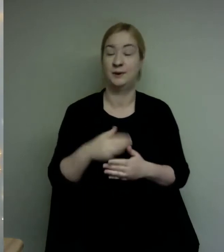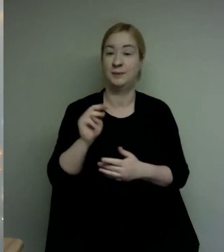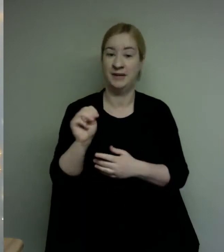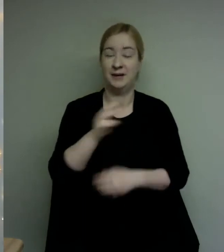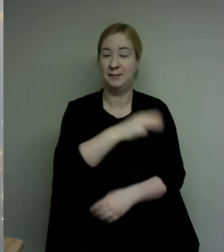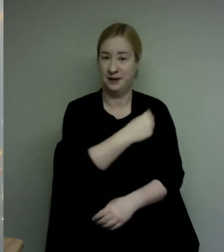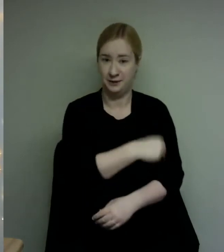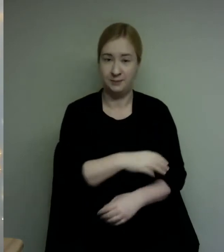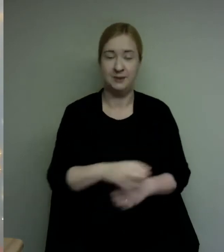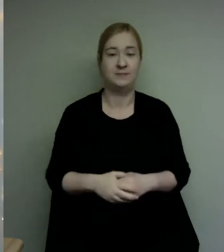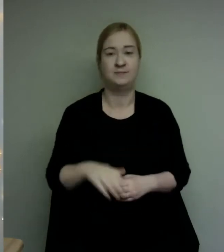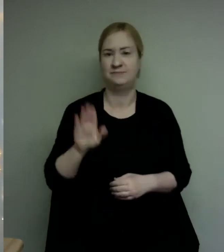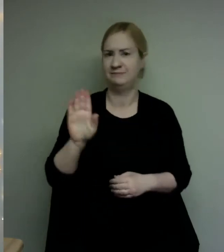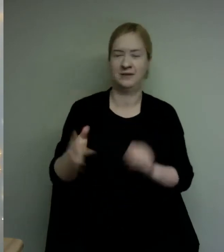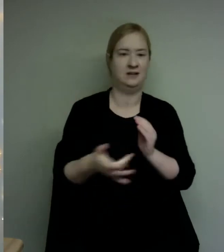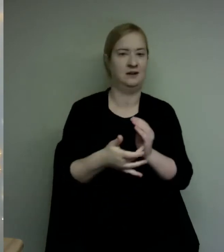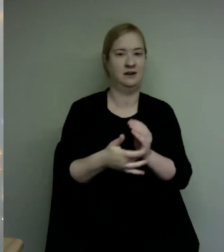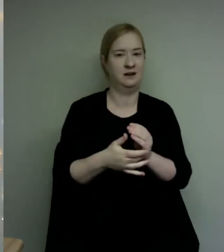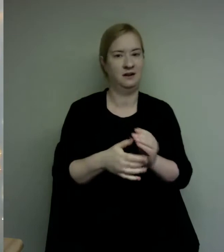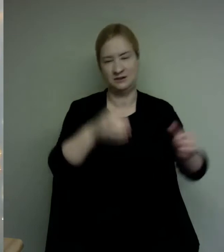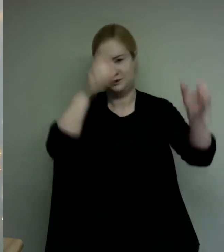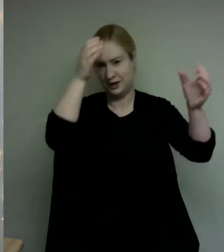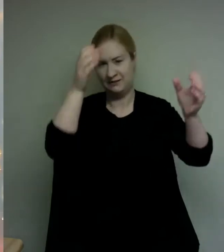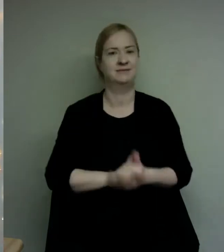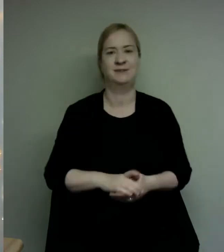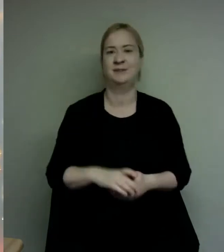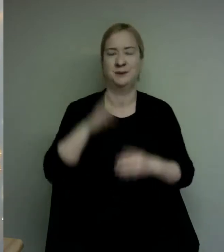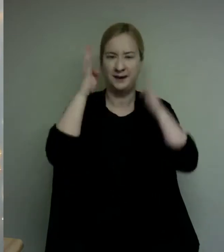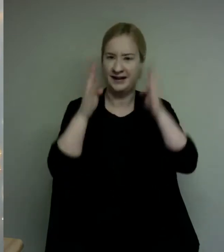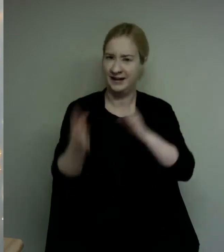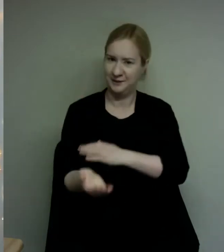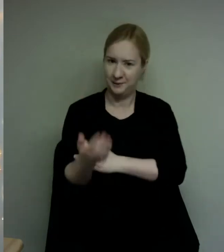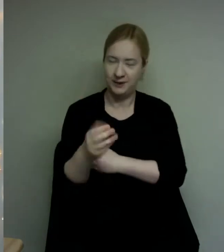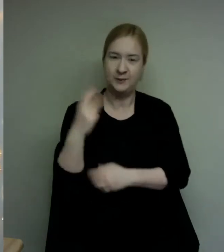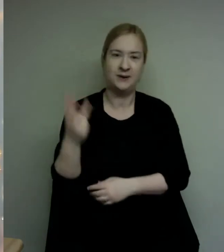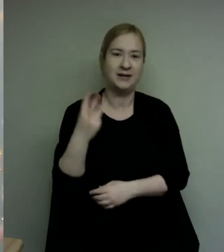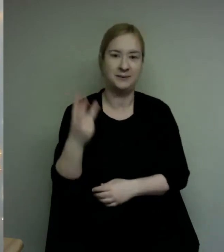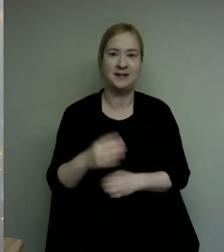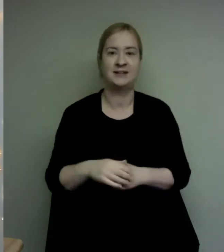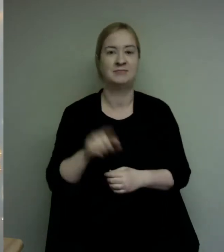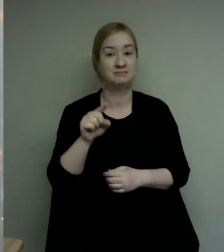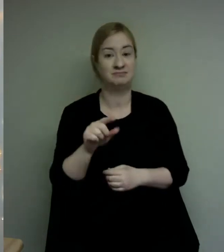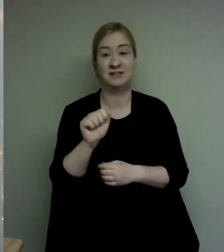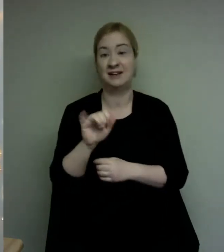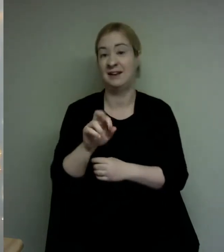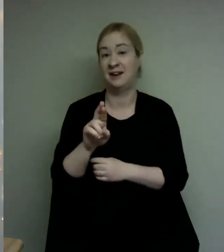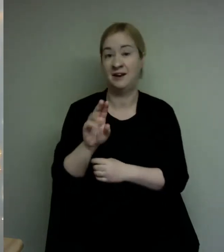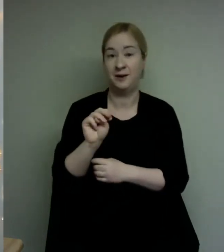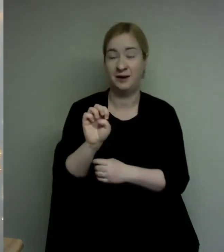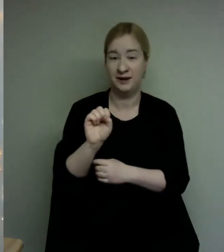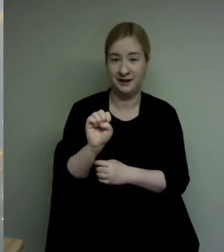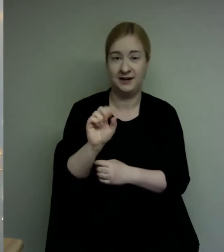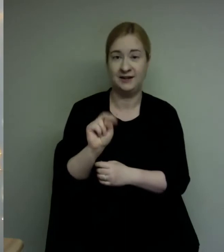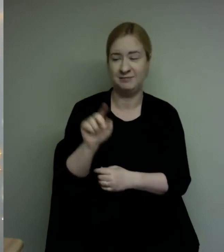behind producing creative mornings winnipeg on airmate he takes care of all of that magic and we're so thankful that he